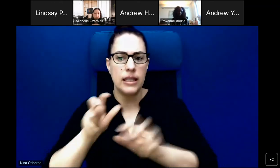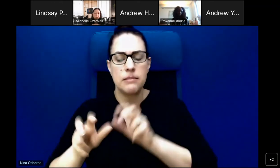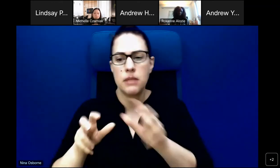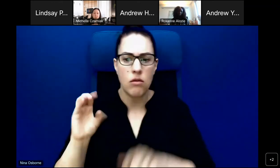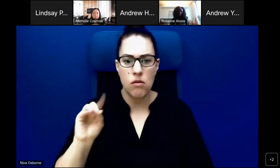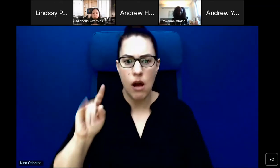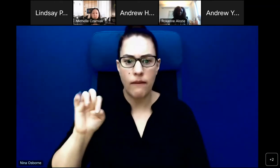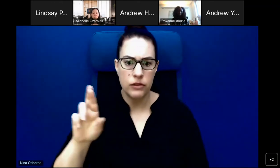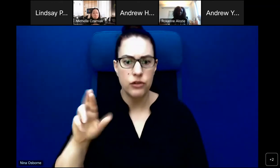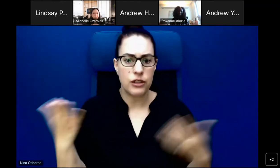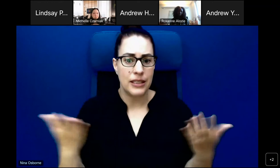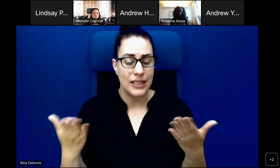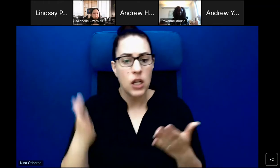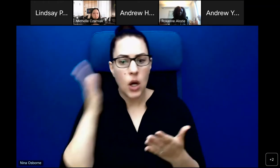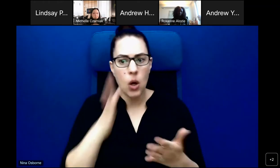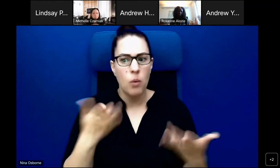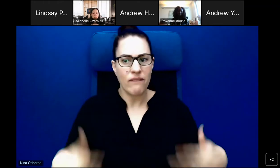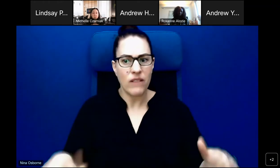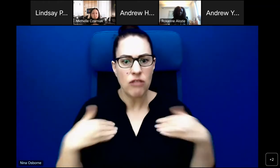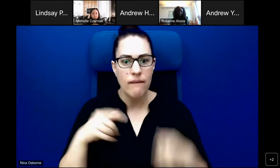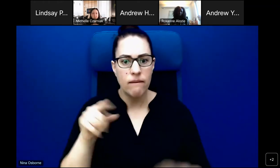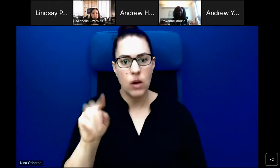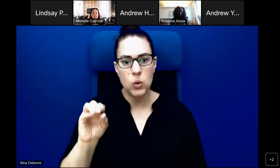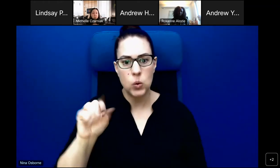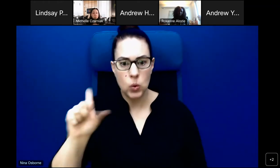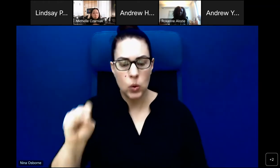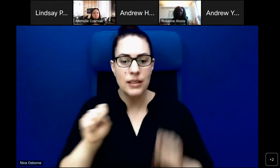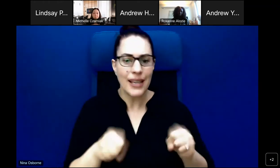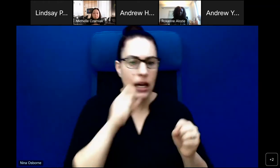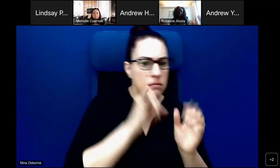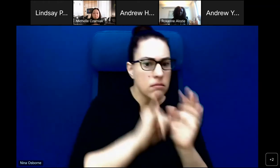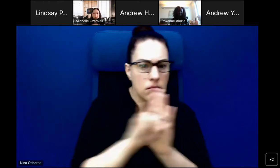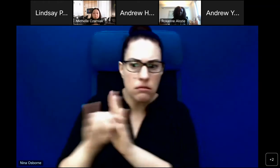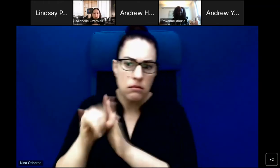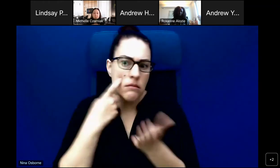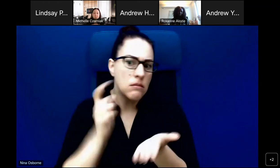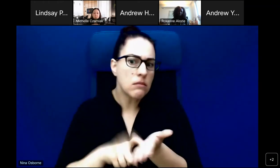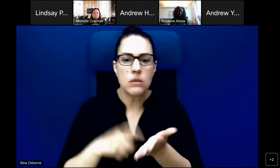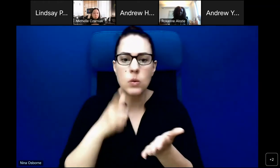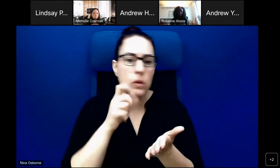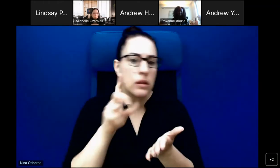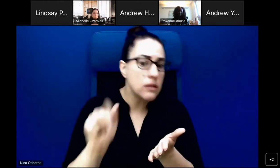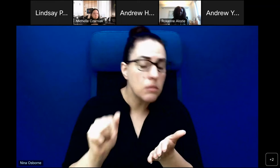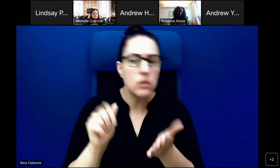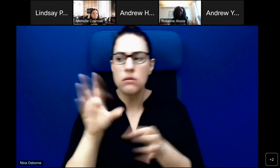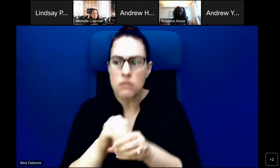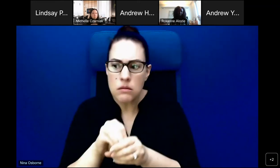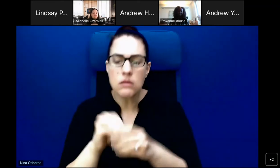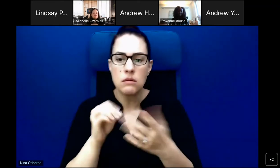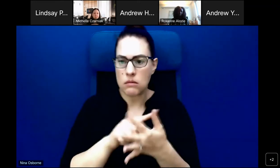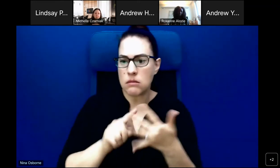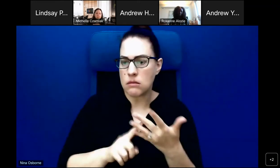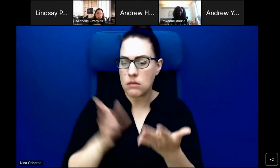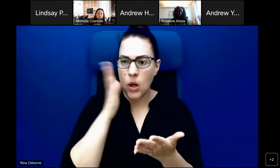to identify and underwrite transactions that support disability inclusiveness. So, without further ado, I'm going to hand the floor back over to Roxanne,